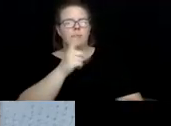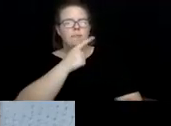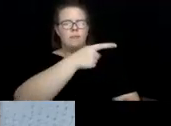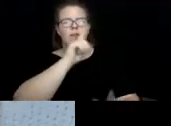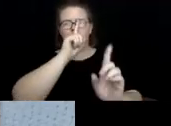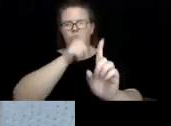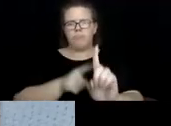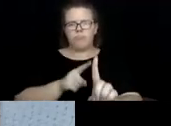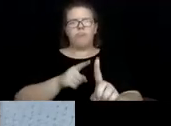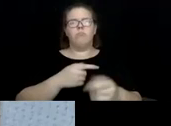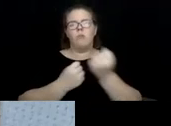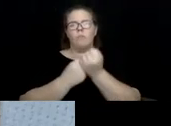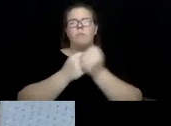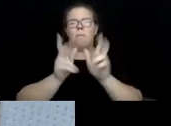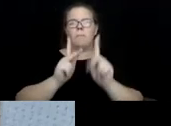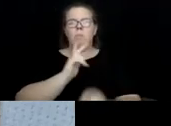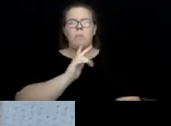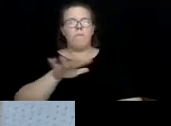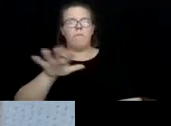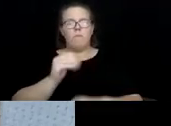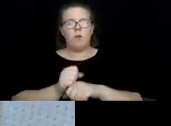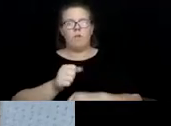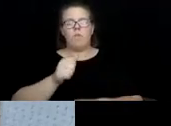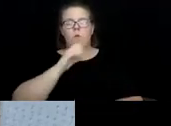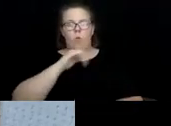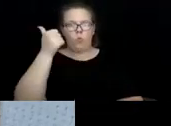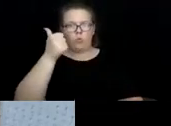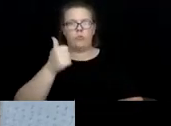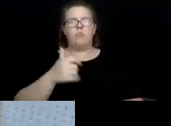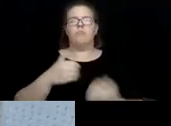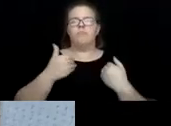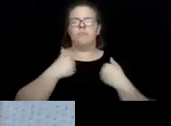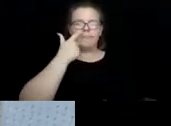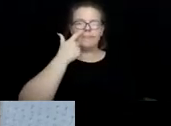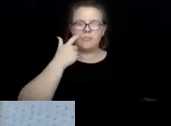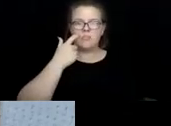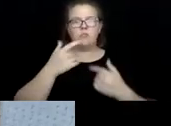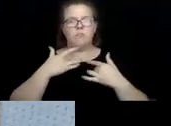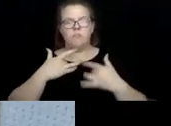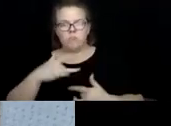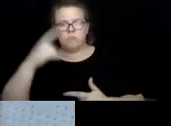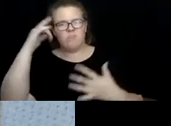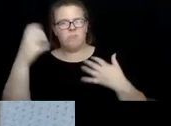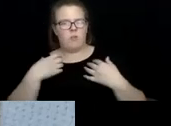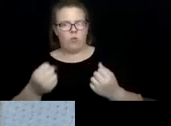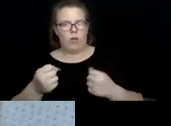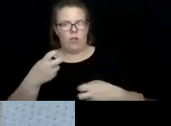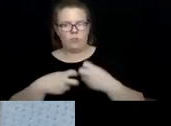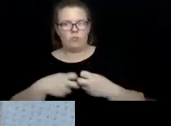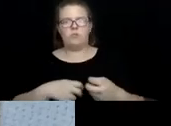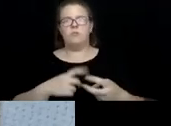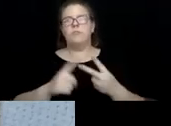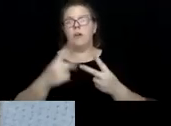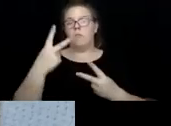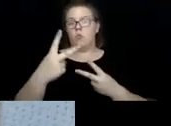serve people 55 years of age and older with addiction, depression, or other mental health issues. We have two care managers.